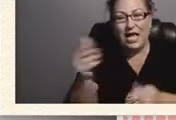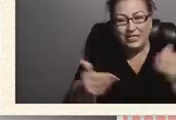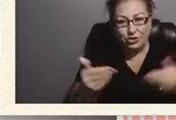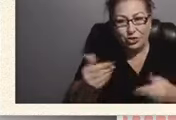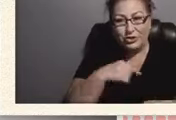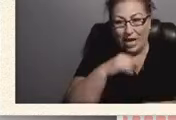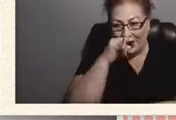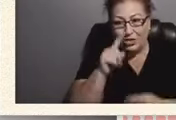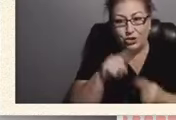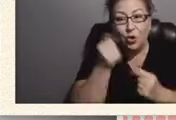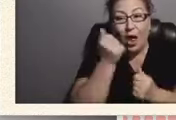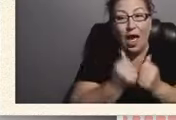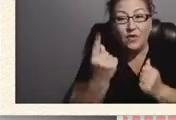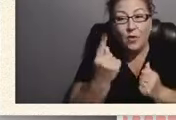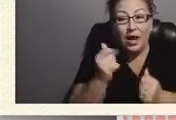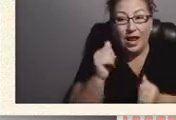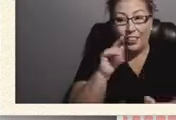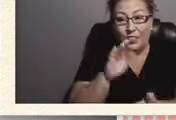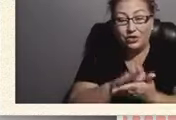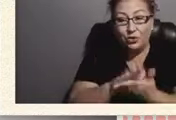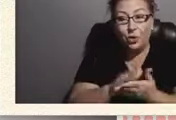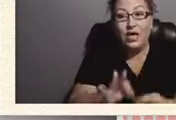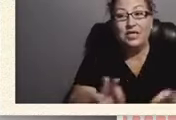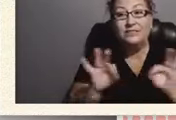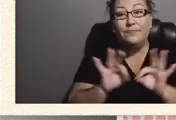school who matters, especially the police officers.